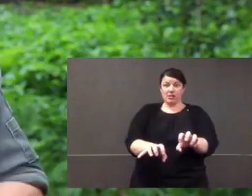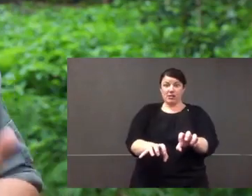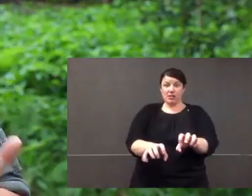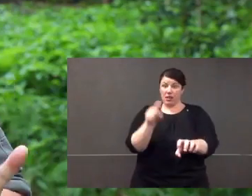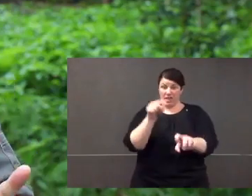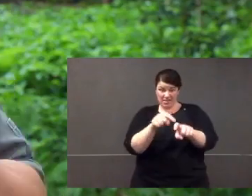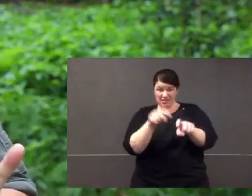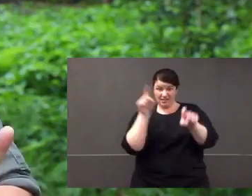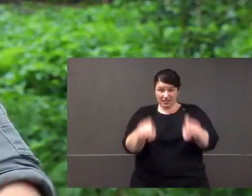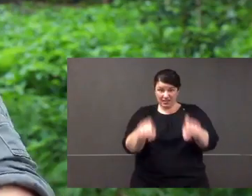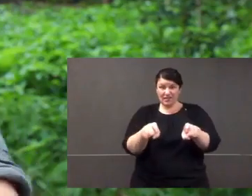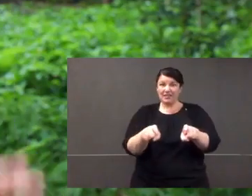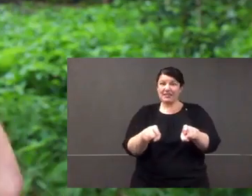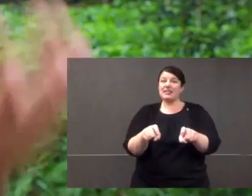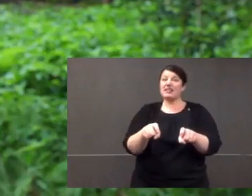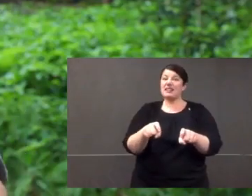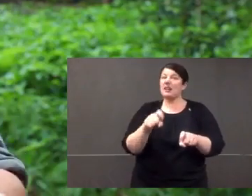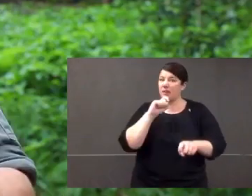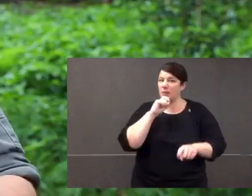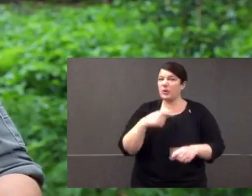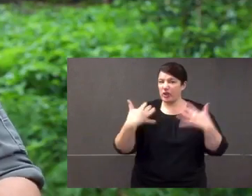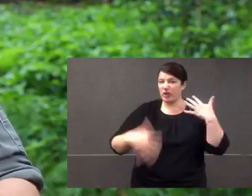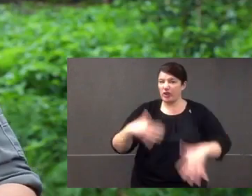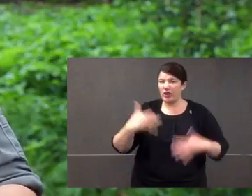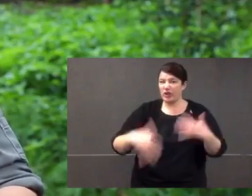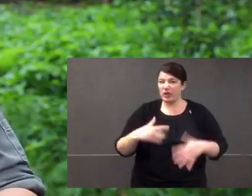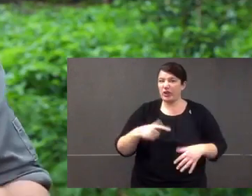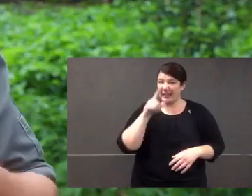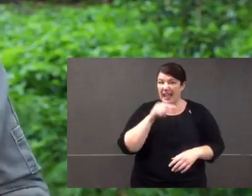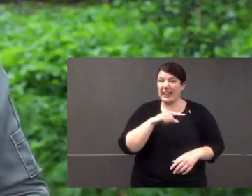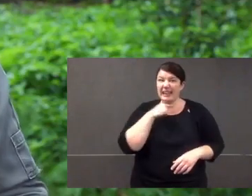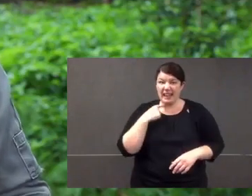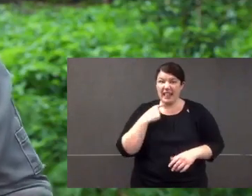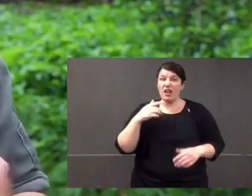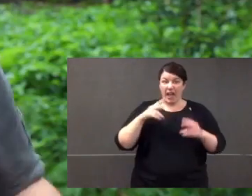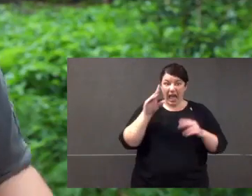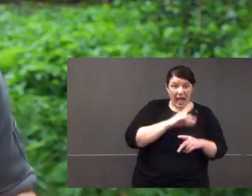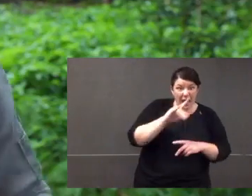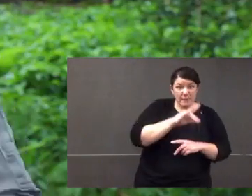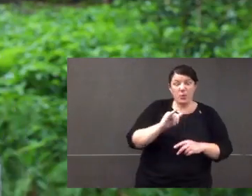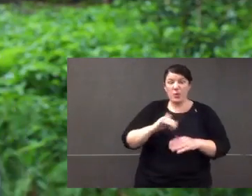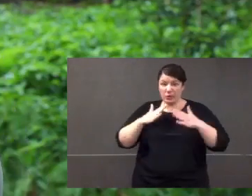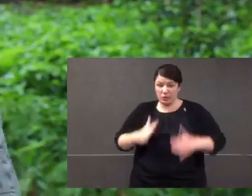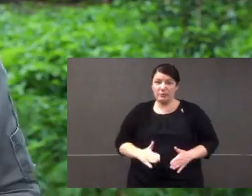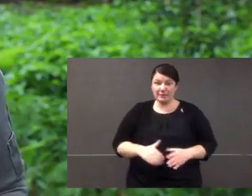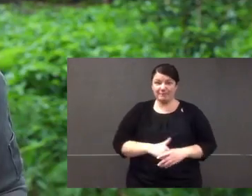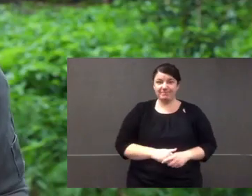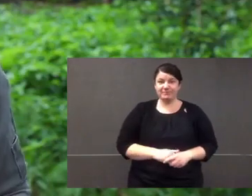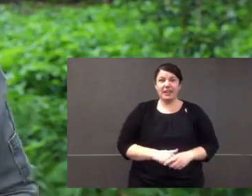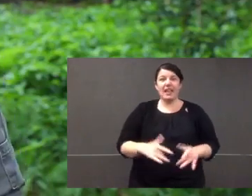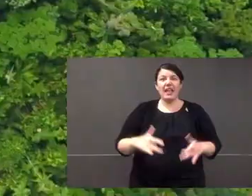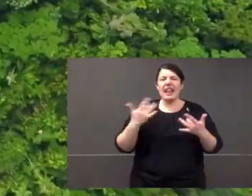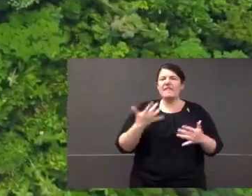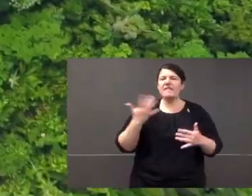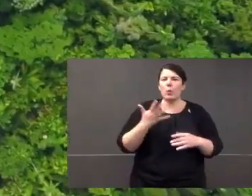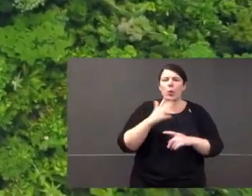it will jump in the air, both feet up and whack them down. And that incisor claw is what can actually disembowel another cassowary or a